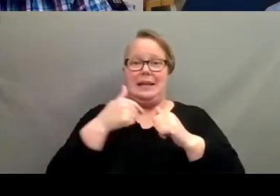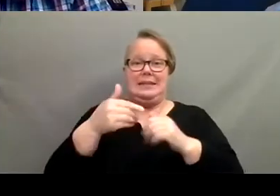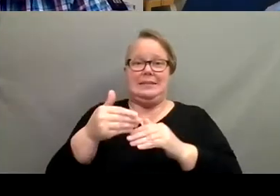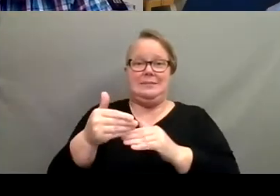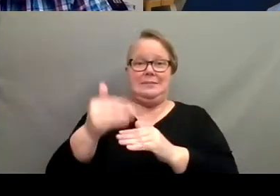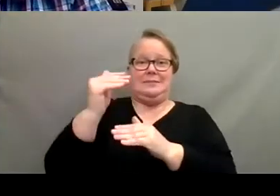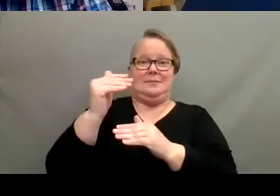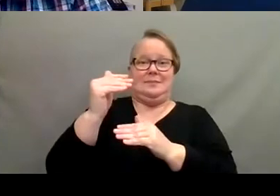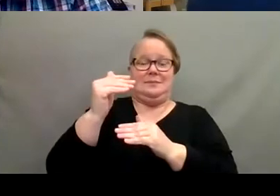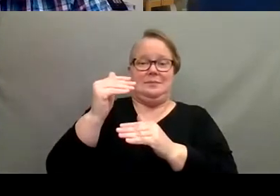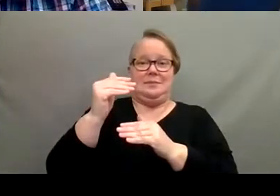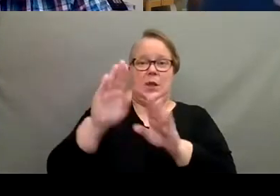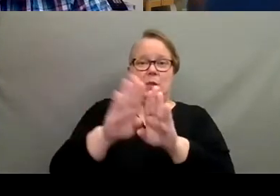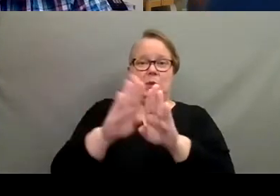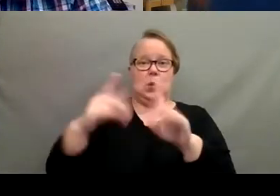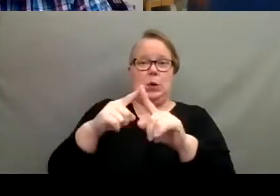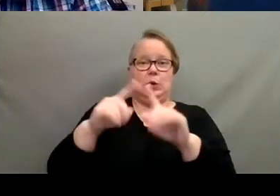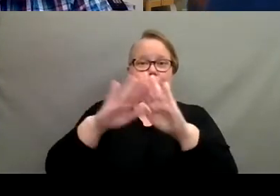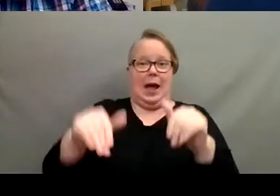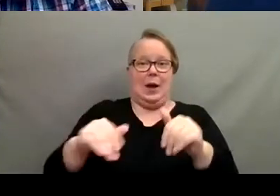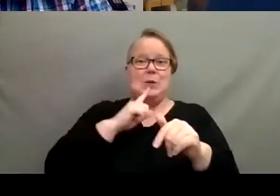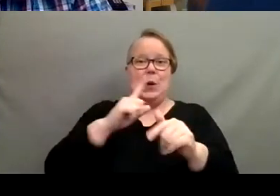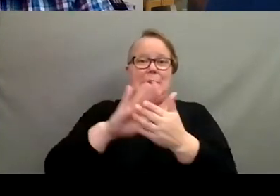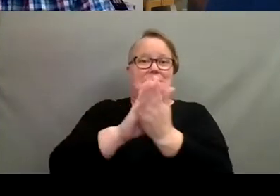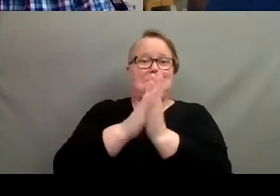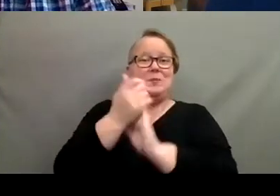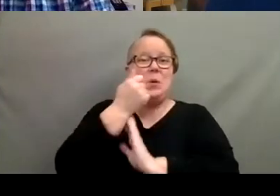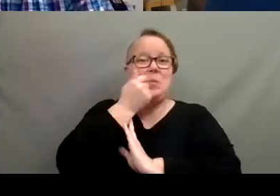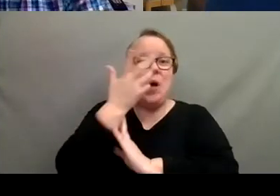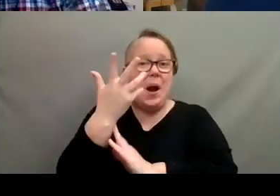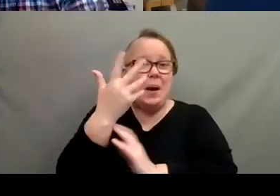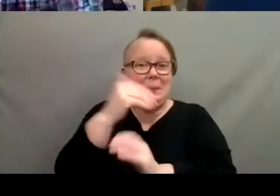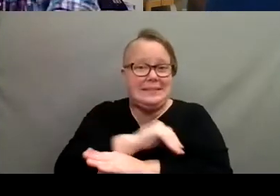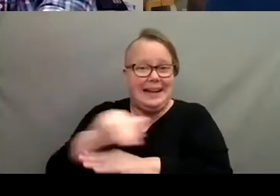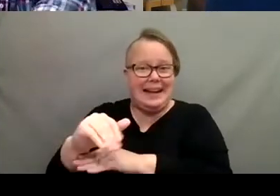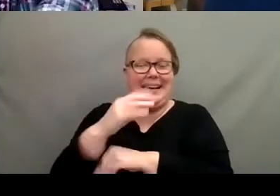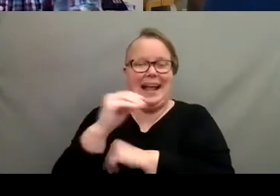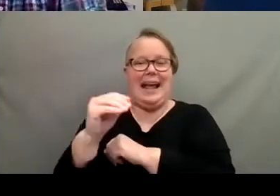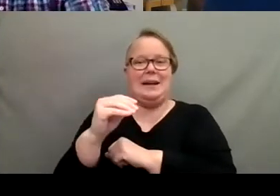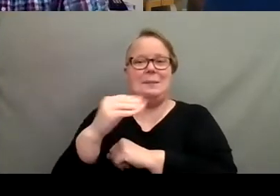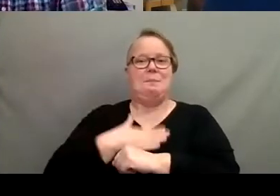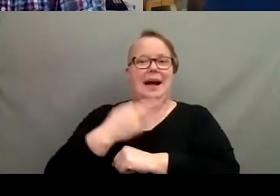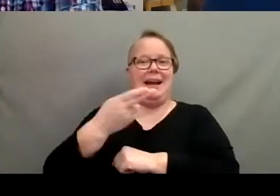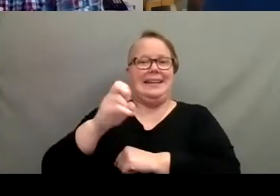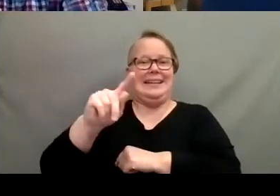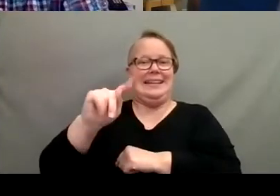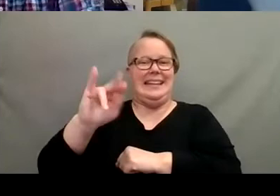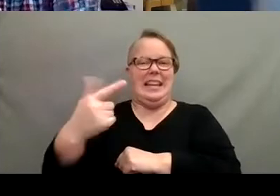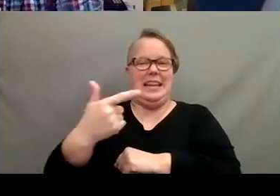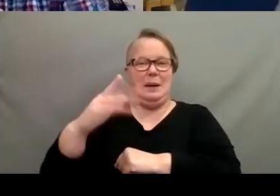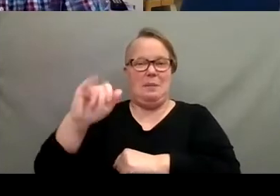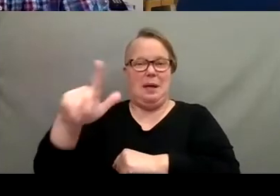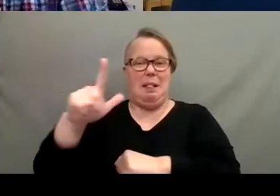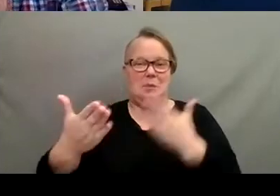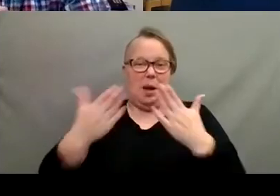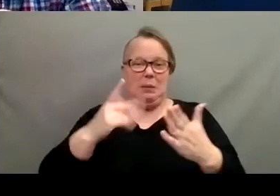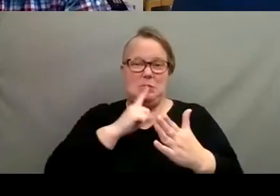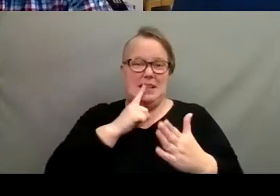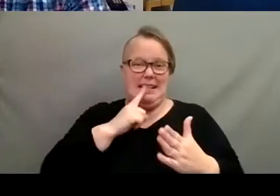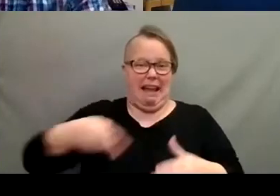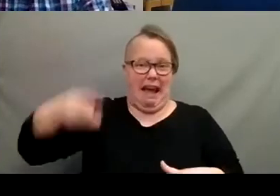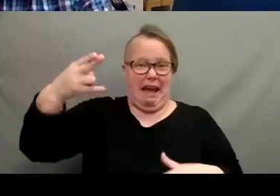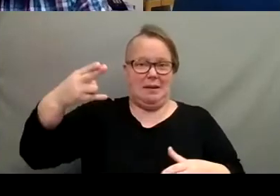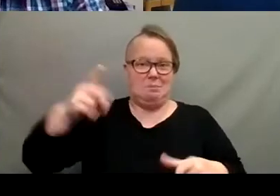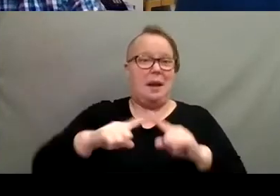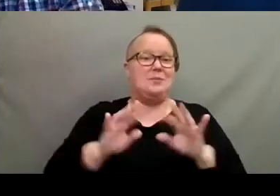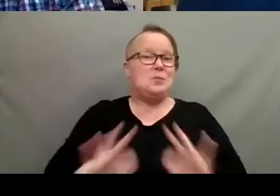the door to the house. So it gets a little warm to keep them warm at night. And my heating bill is probably really high, but you know, you know, it's worth